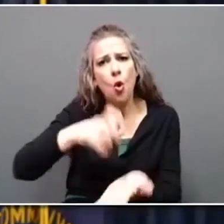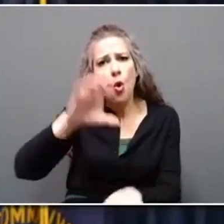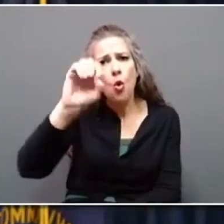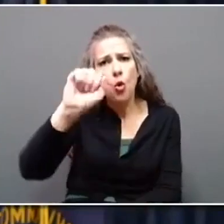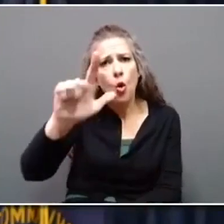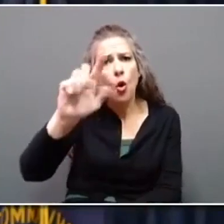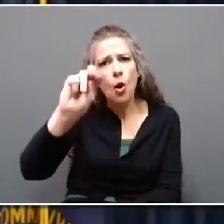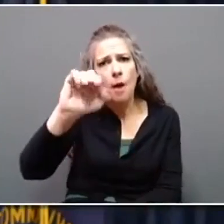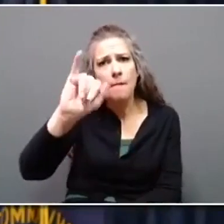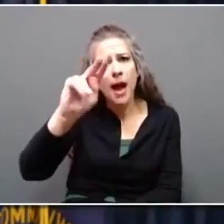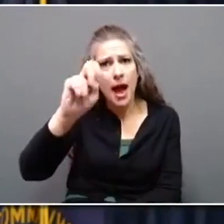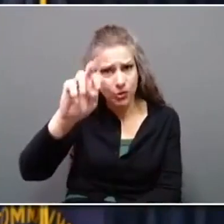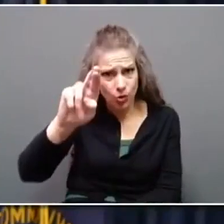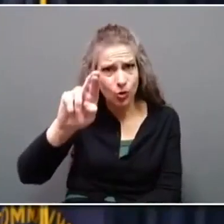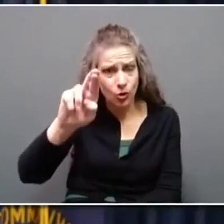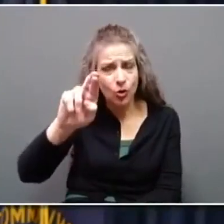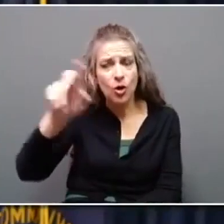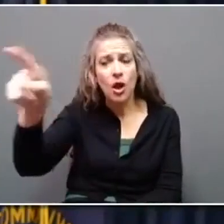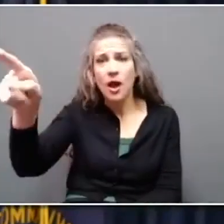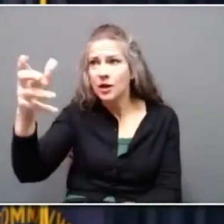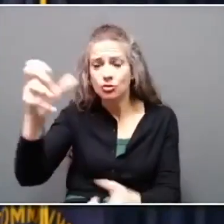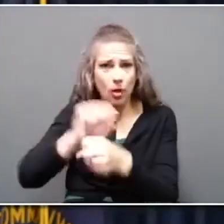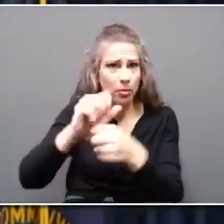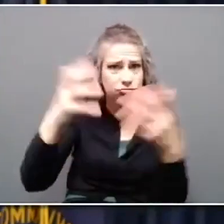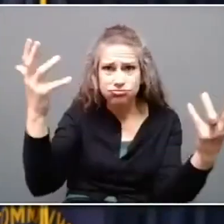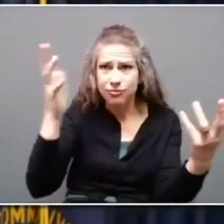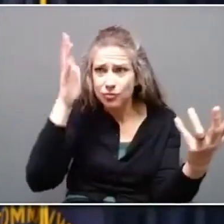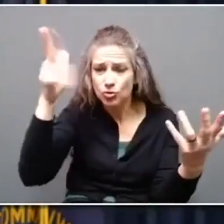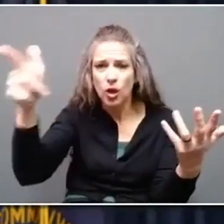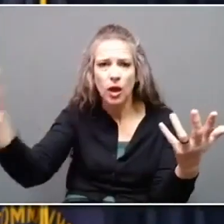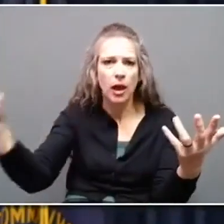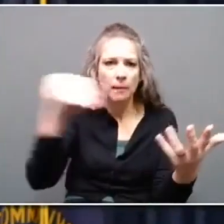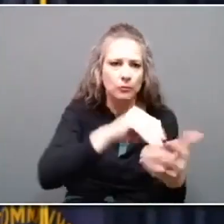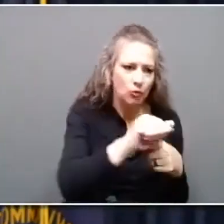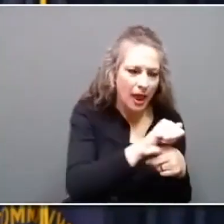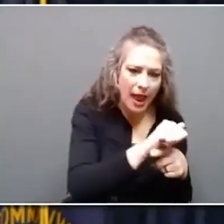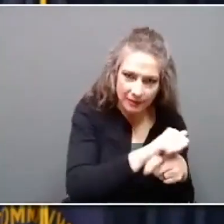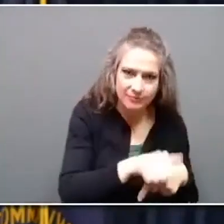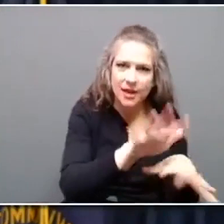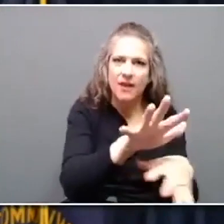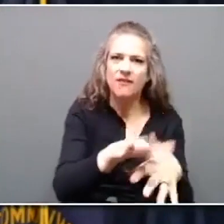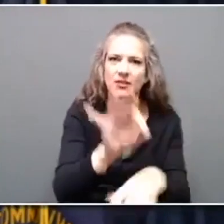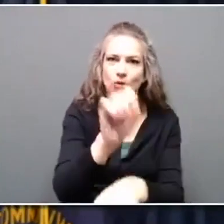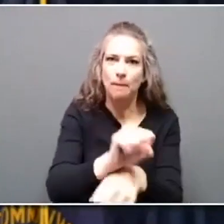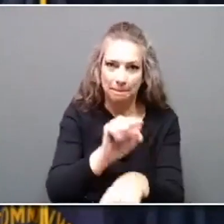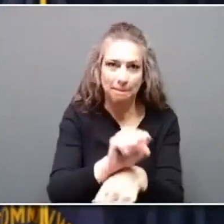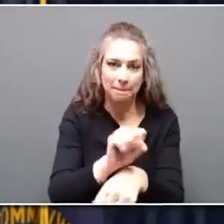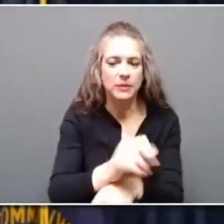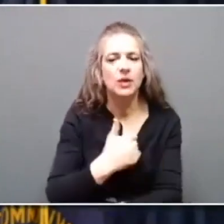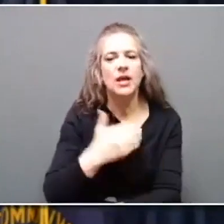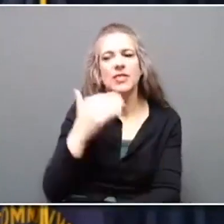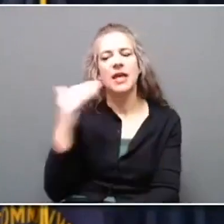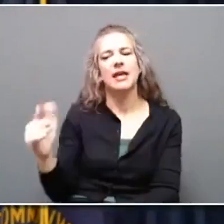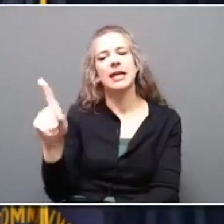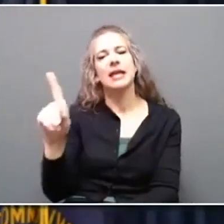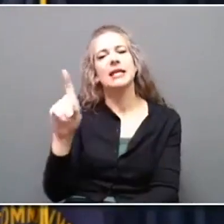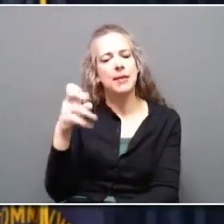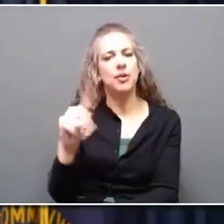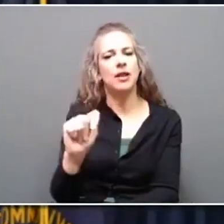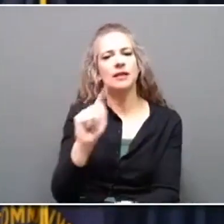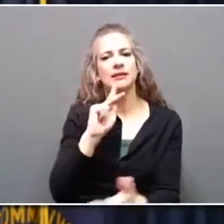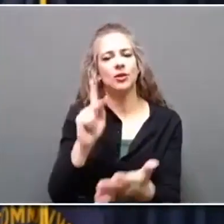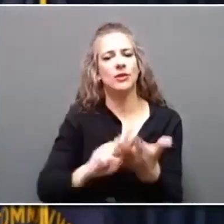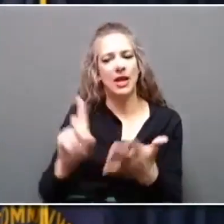they've graduated more than 250 Kentuckians. I want to thank Deputy Secretary Daniel Davis and Principal Deputy